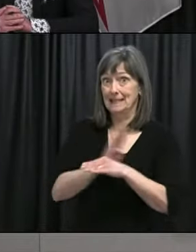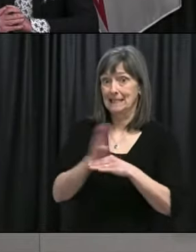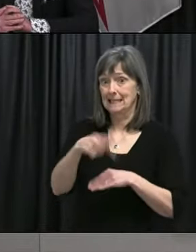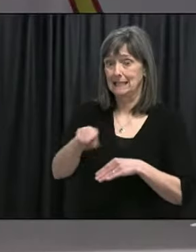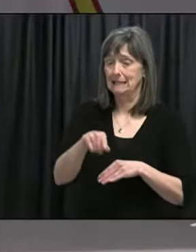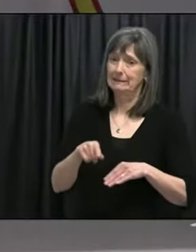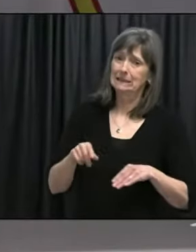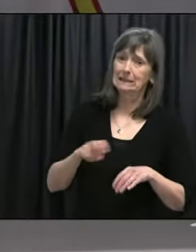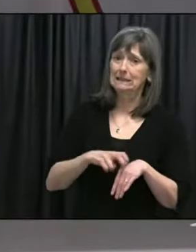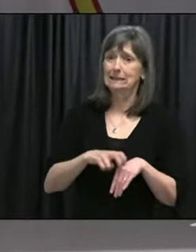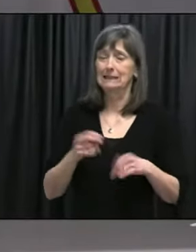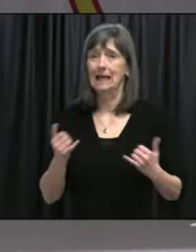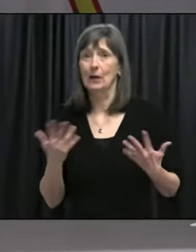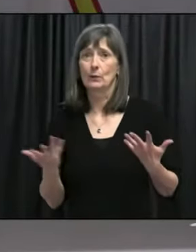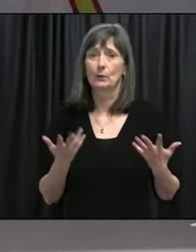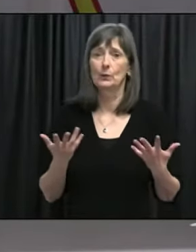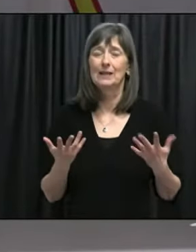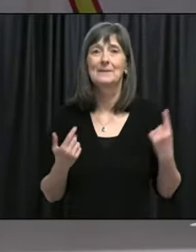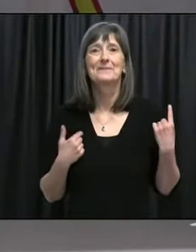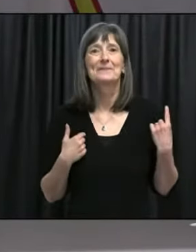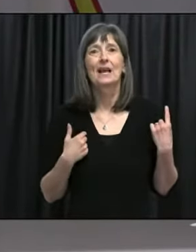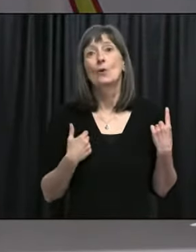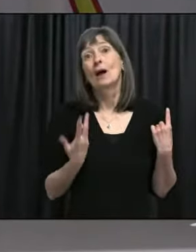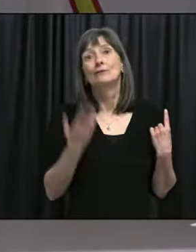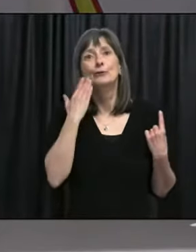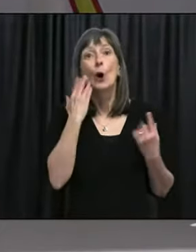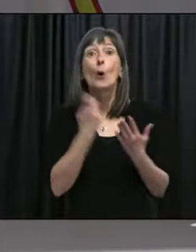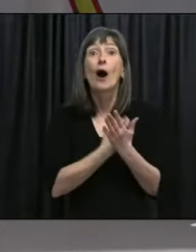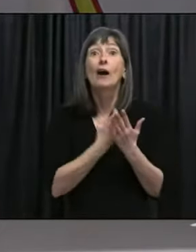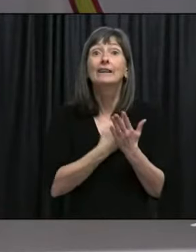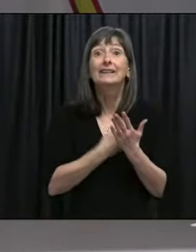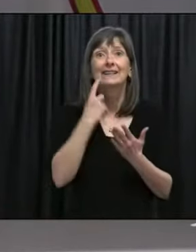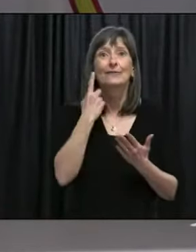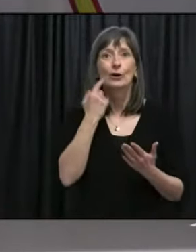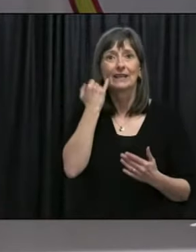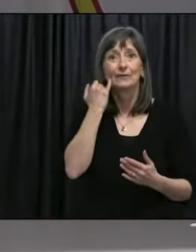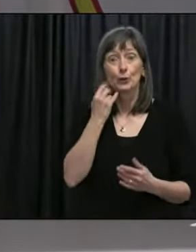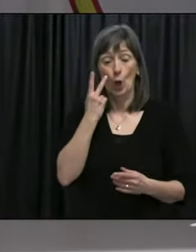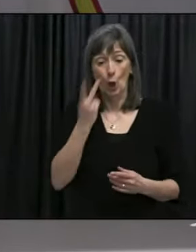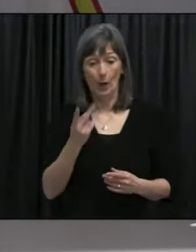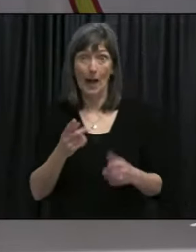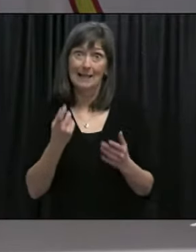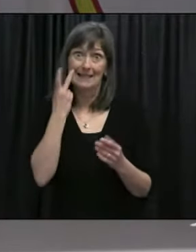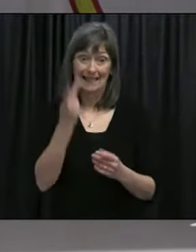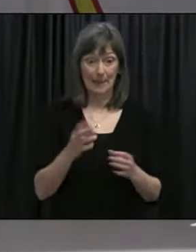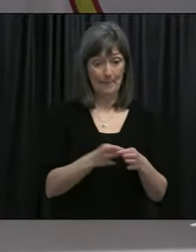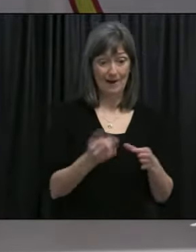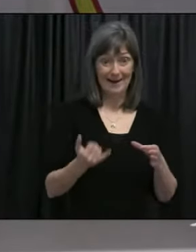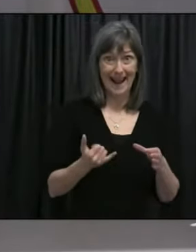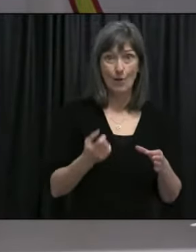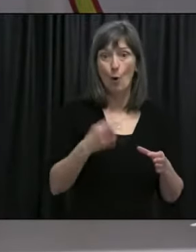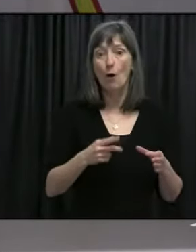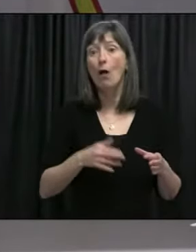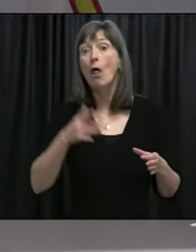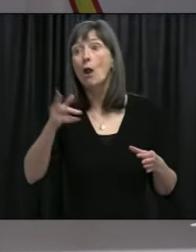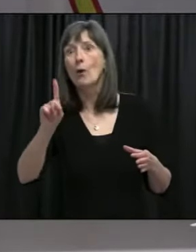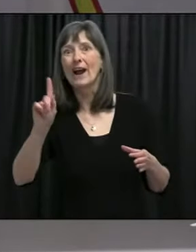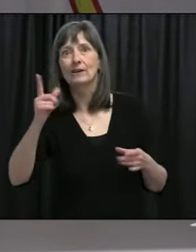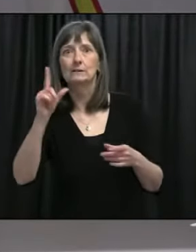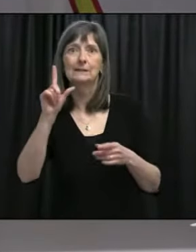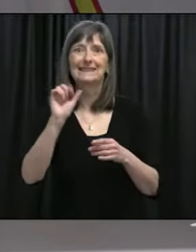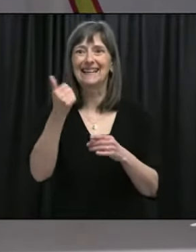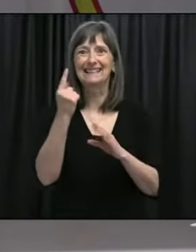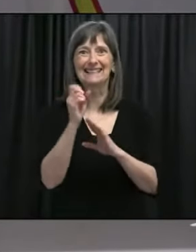instead of looking at what the puck is now, try to look at where the puck is going to be in July. And I think that, uh, to reiterate what I said